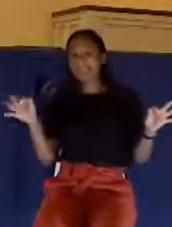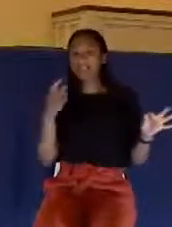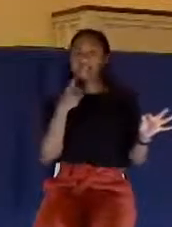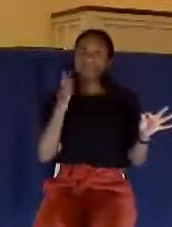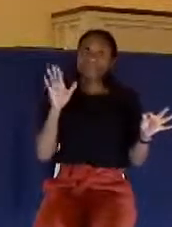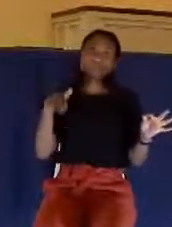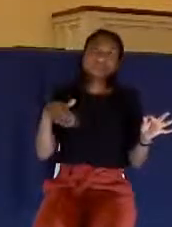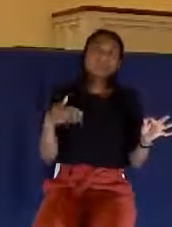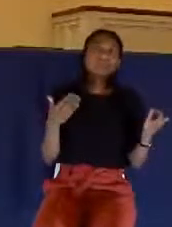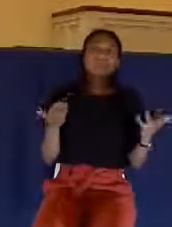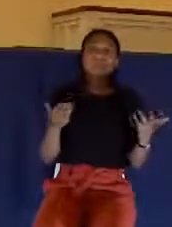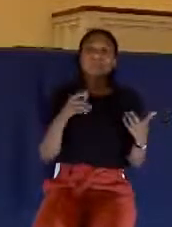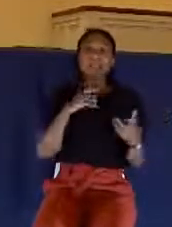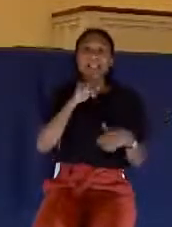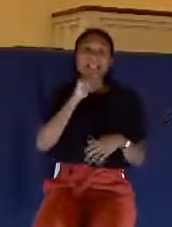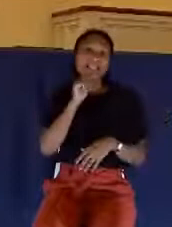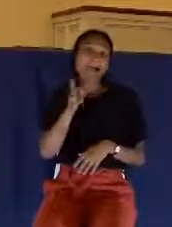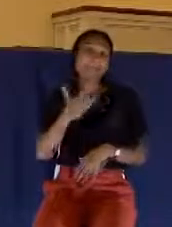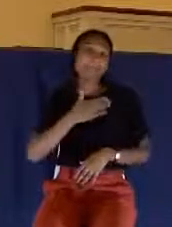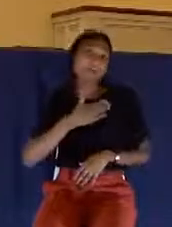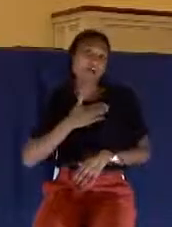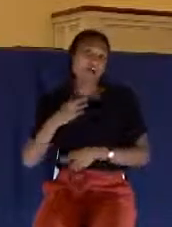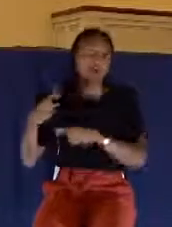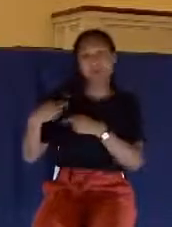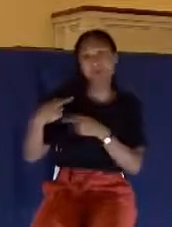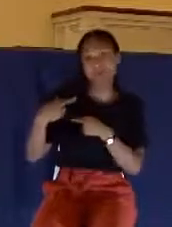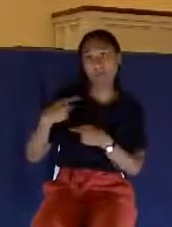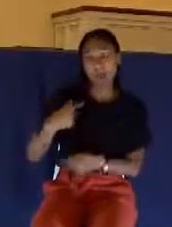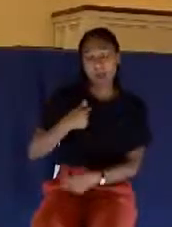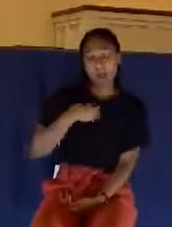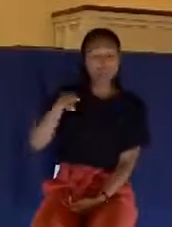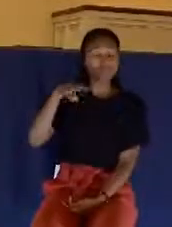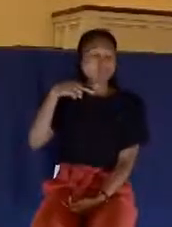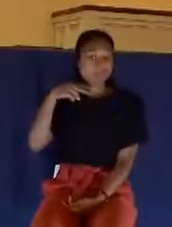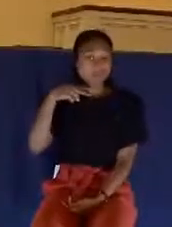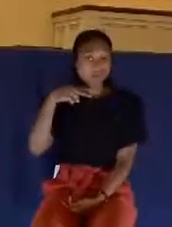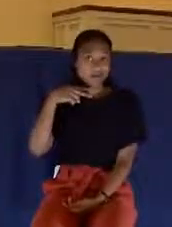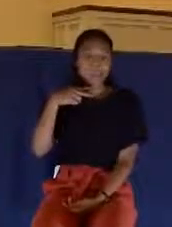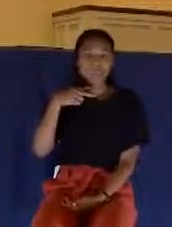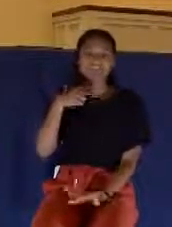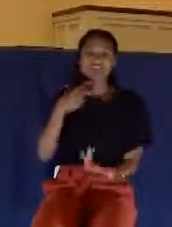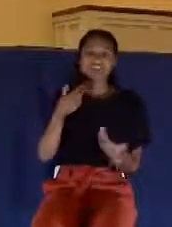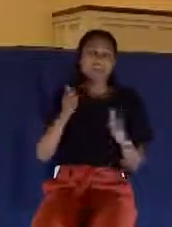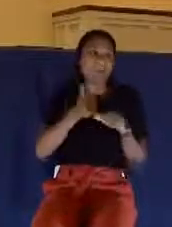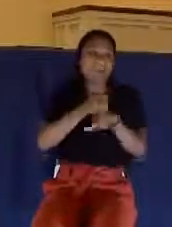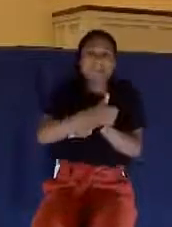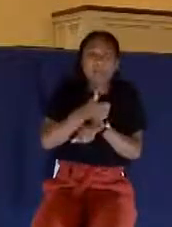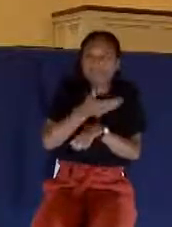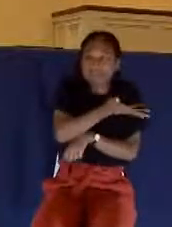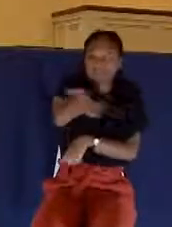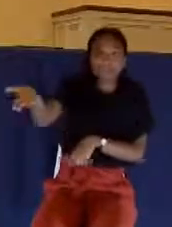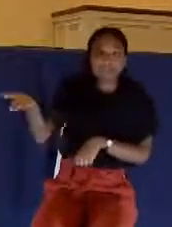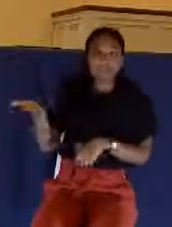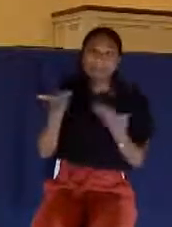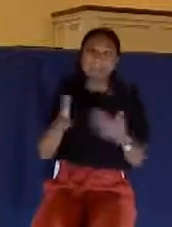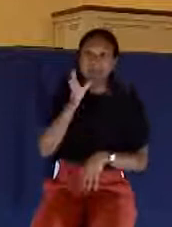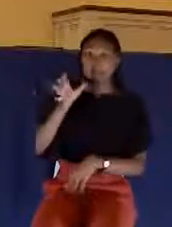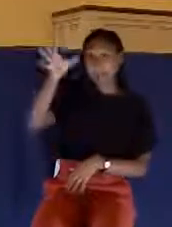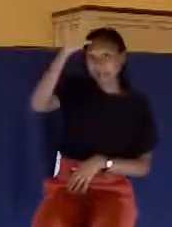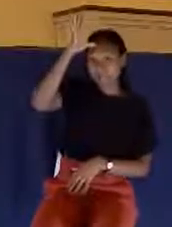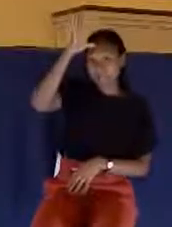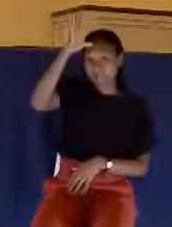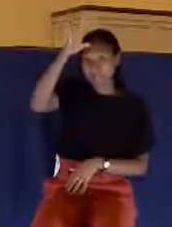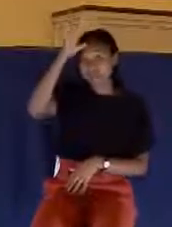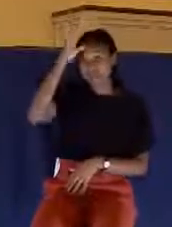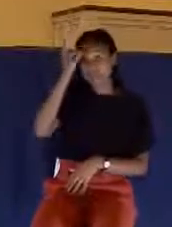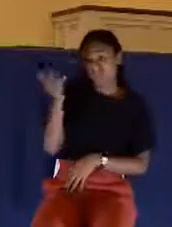whenever they say it's not my responsibility, I'm a victim. They're trying to push it off on someone else. It's the parents that God gave me. They didn't